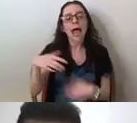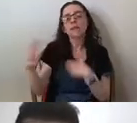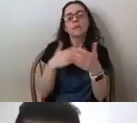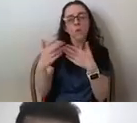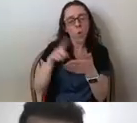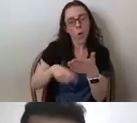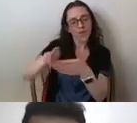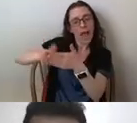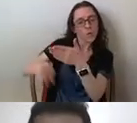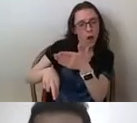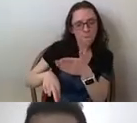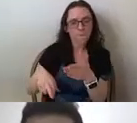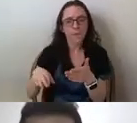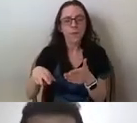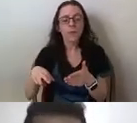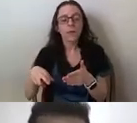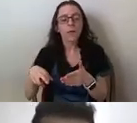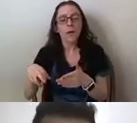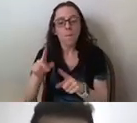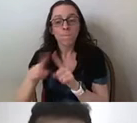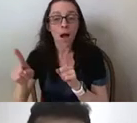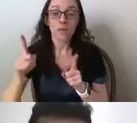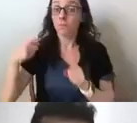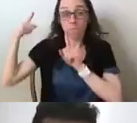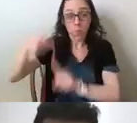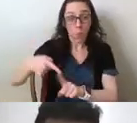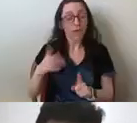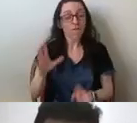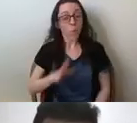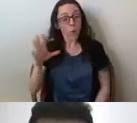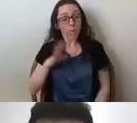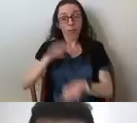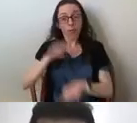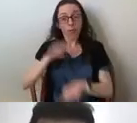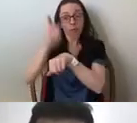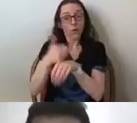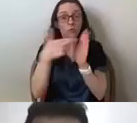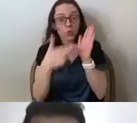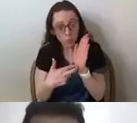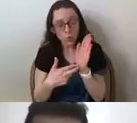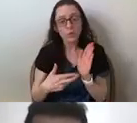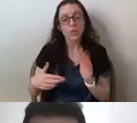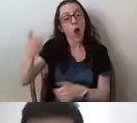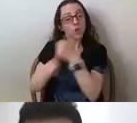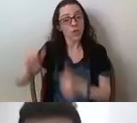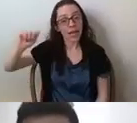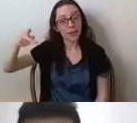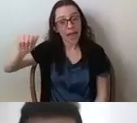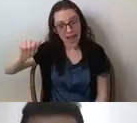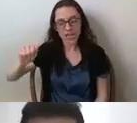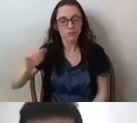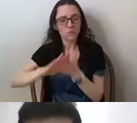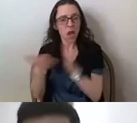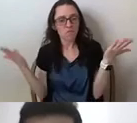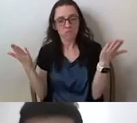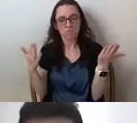the sort of procedural outcome was that formal rulemaking, as was outlined in the Administrative Procedures Act, was effectively killed. It's basically a